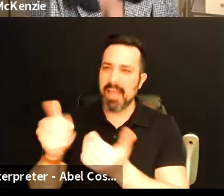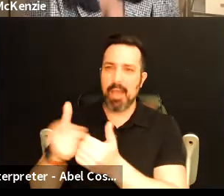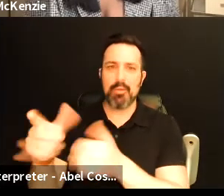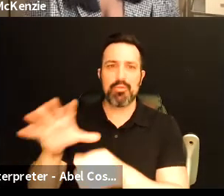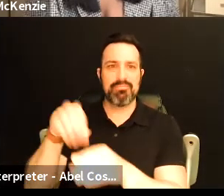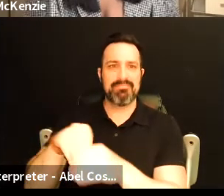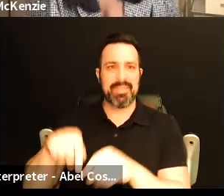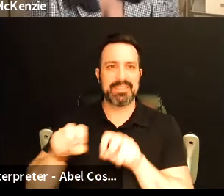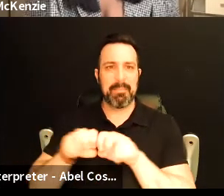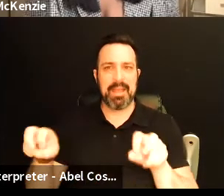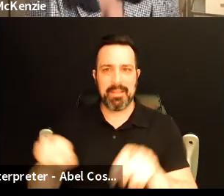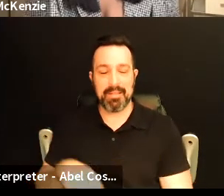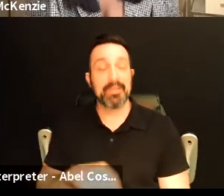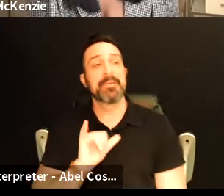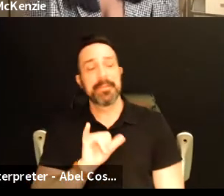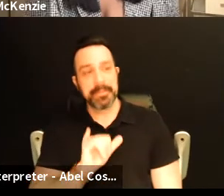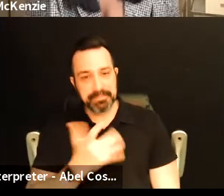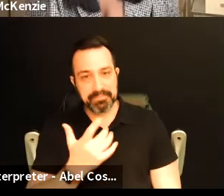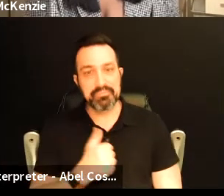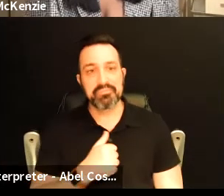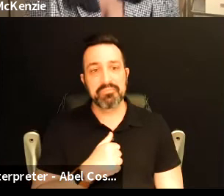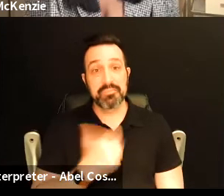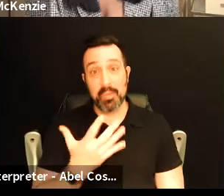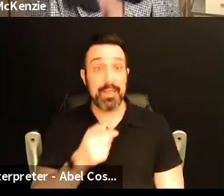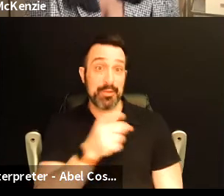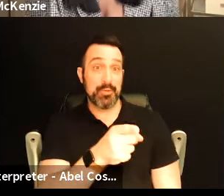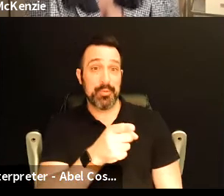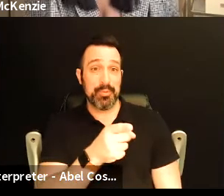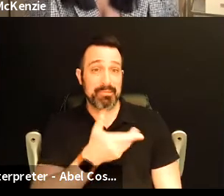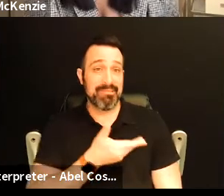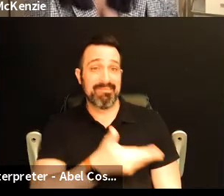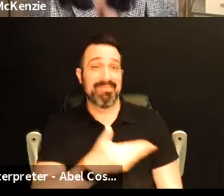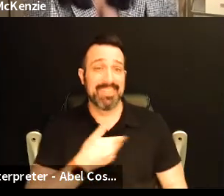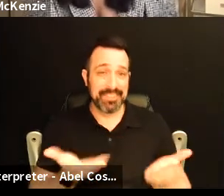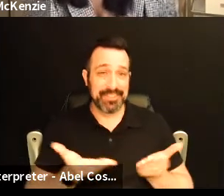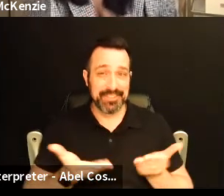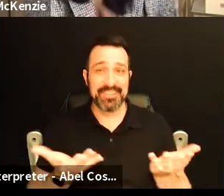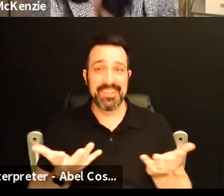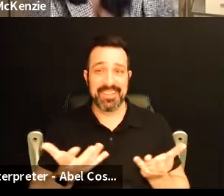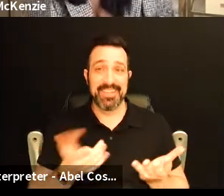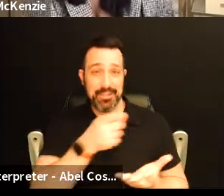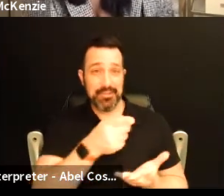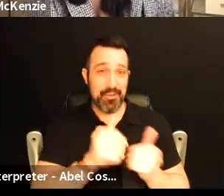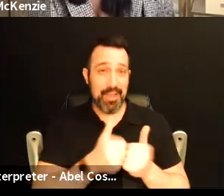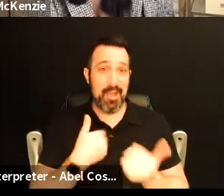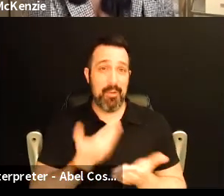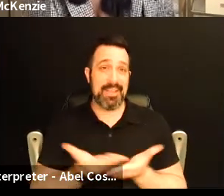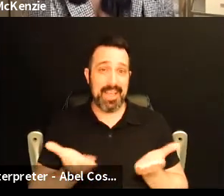this panel. Yeah well you you're how I got here.